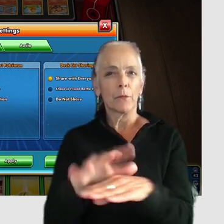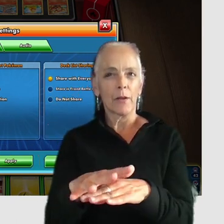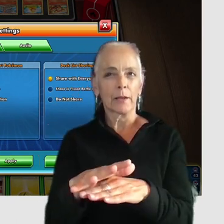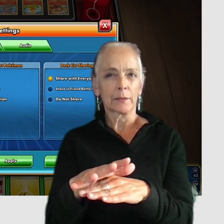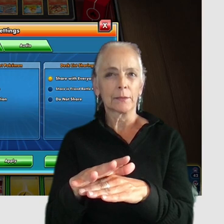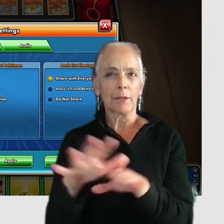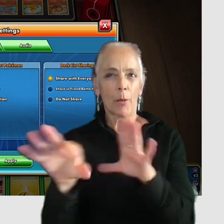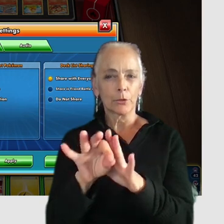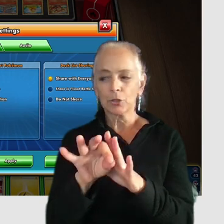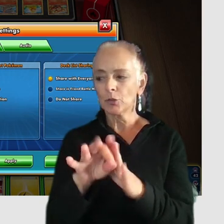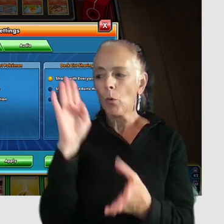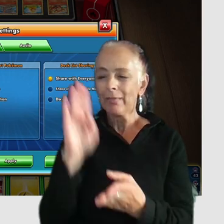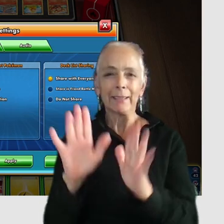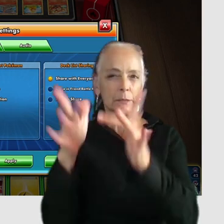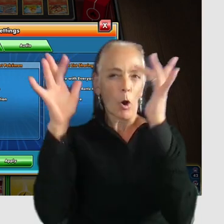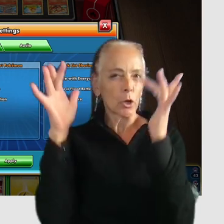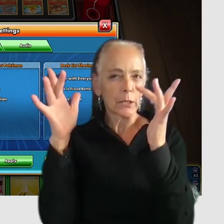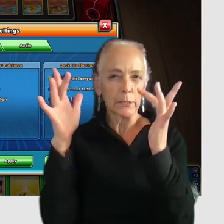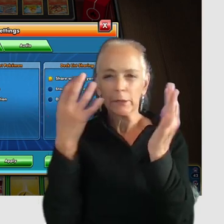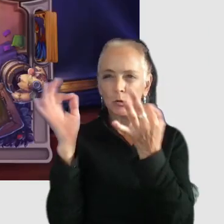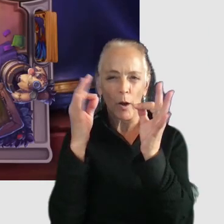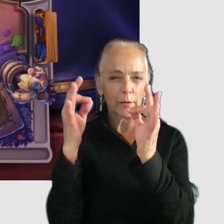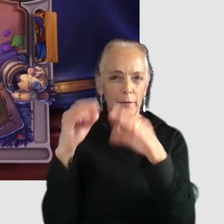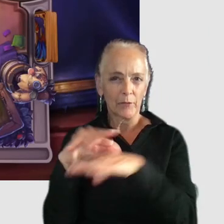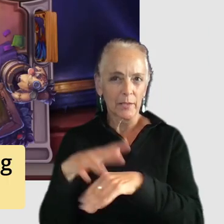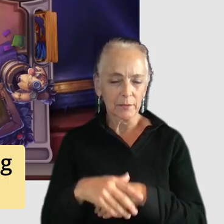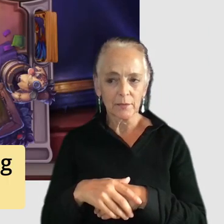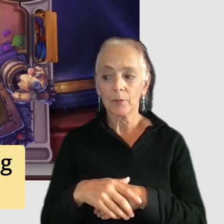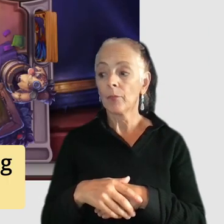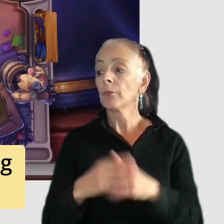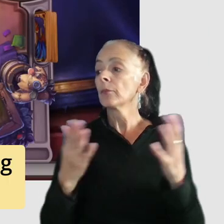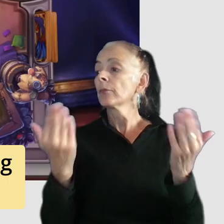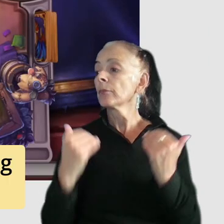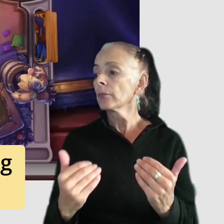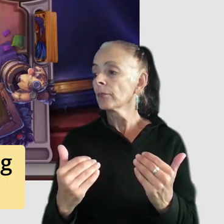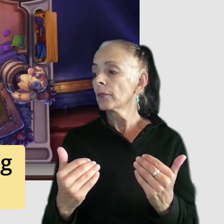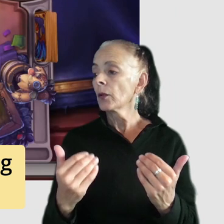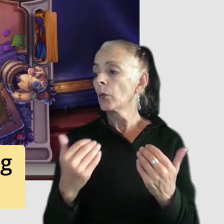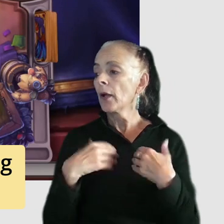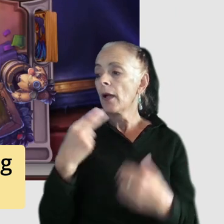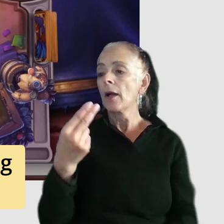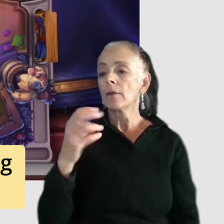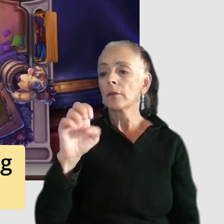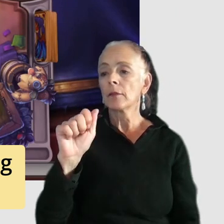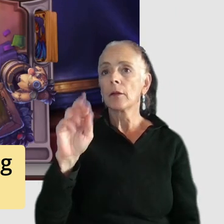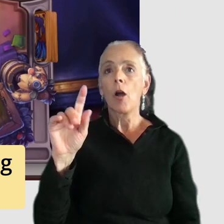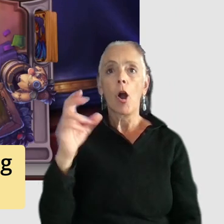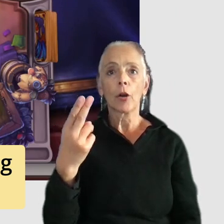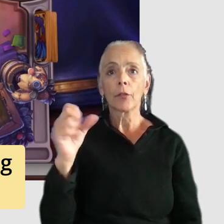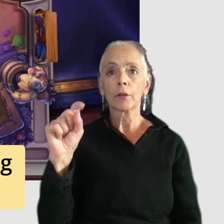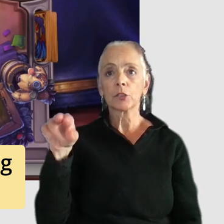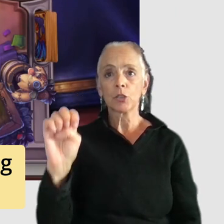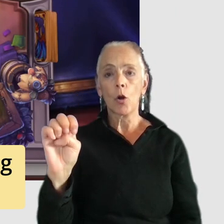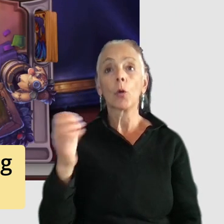sparkly distracting effects and things like that uh next up we have hearthstone which has a moving